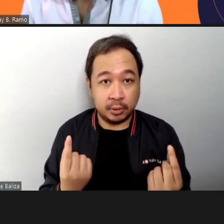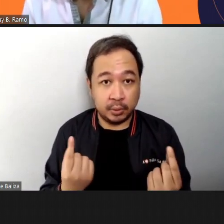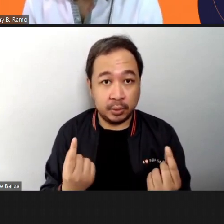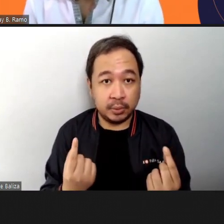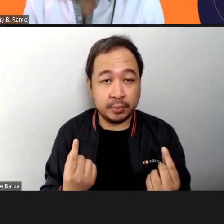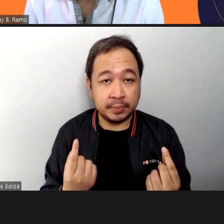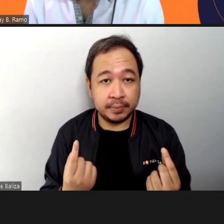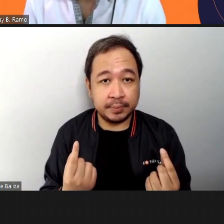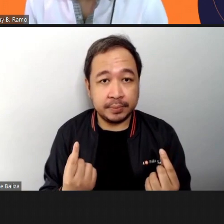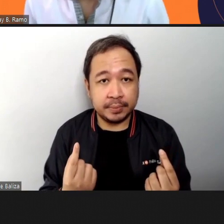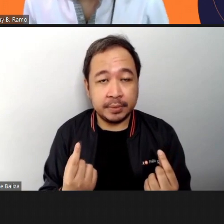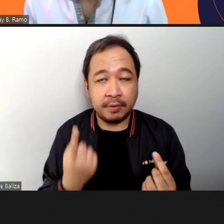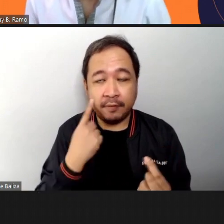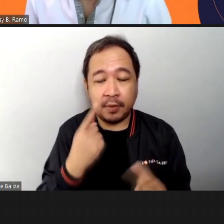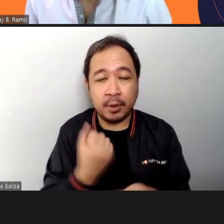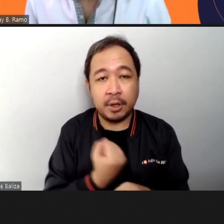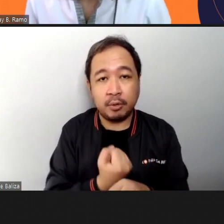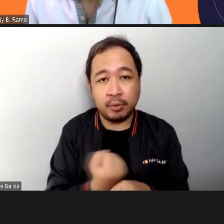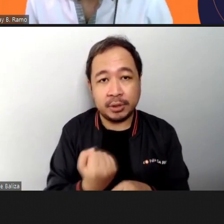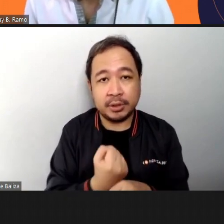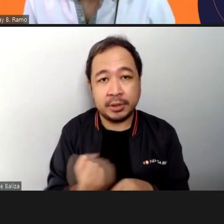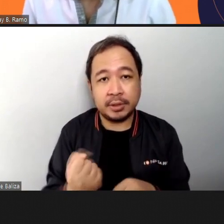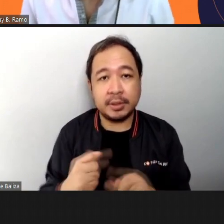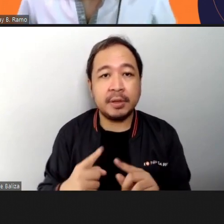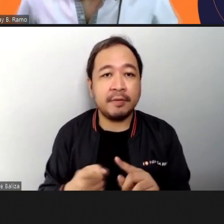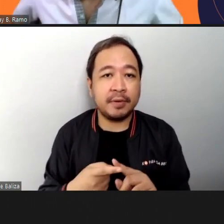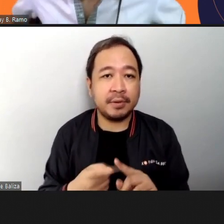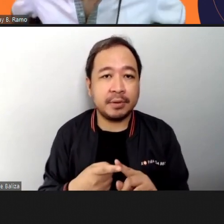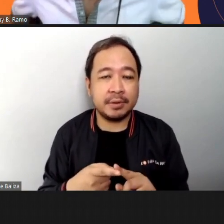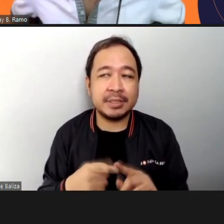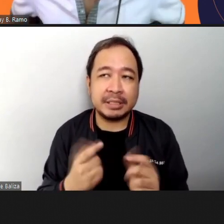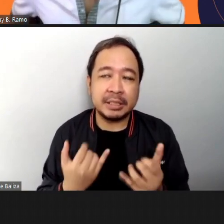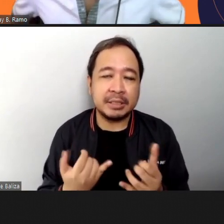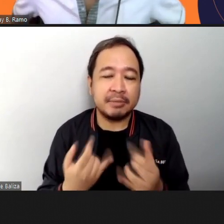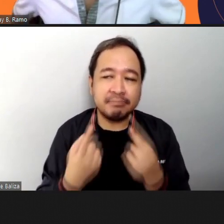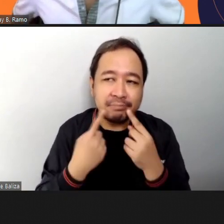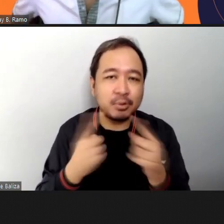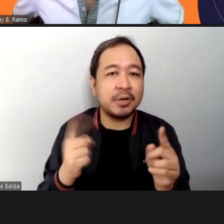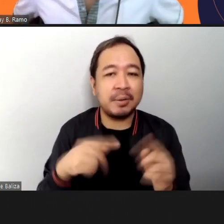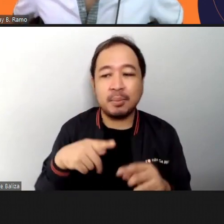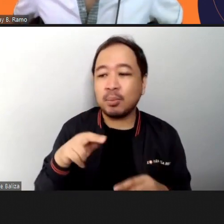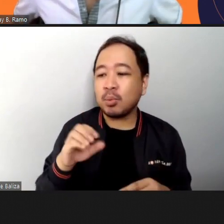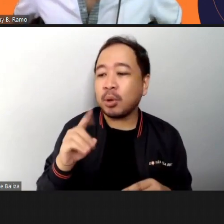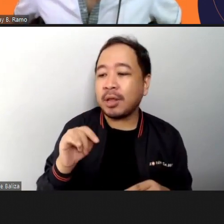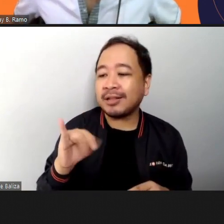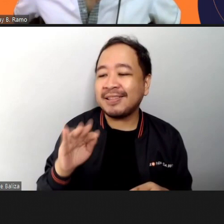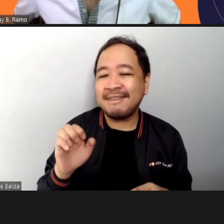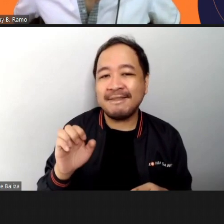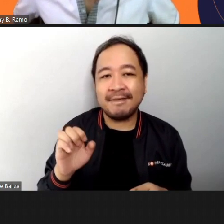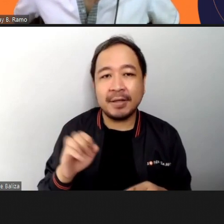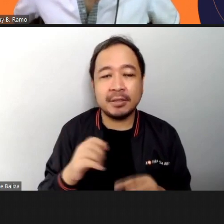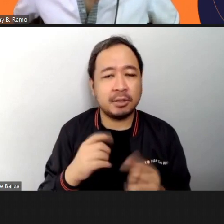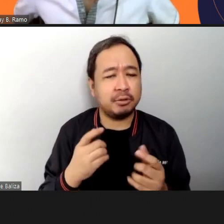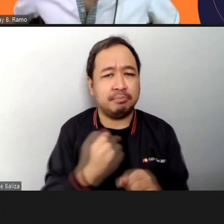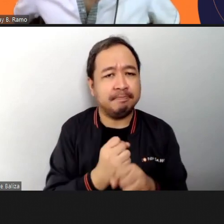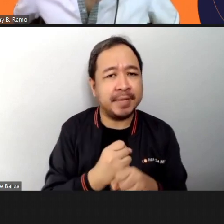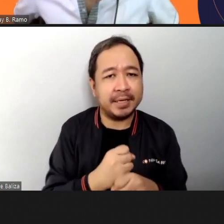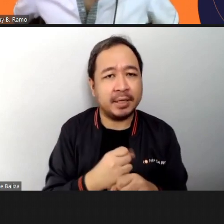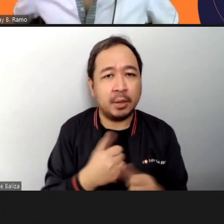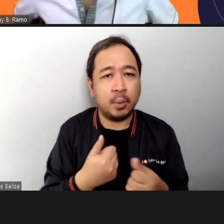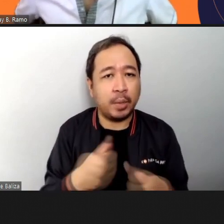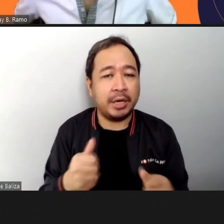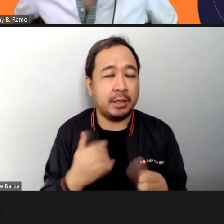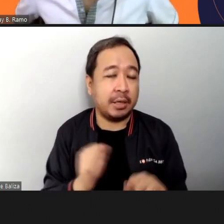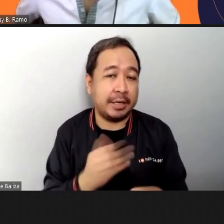my resilience first po maging productive po tayo gawin natin yung mga bagay saan tayo nag-improve